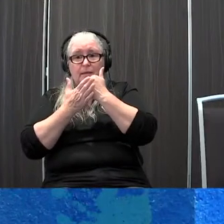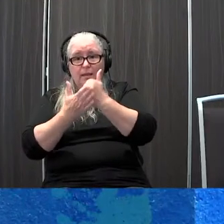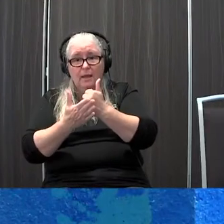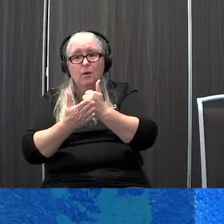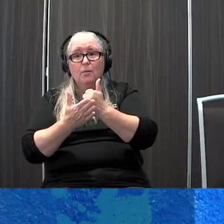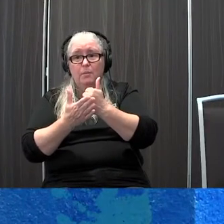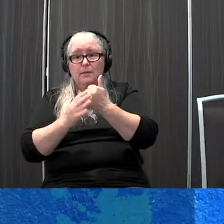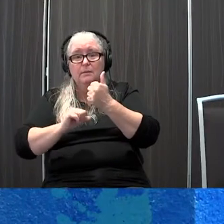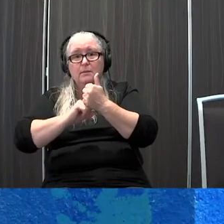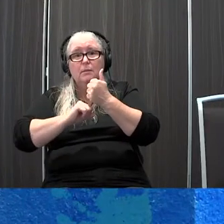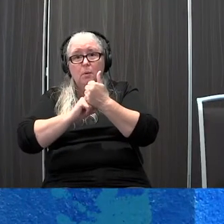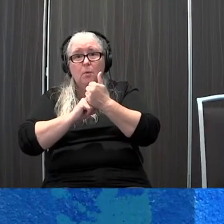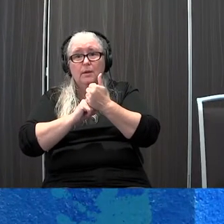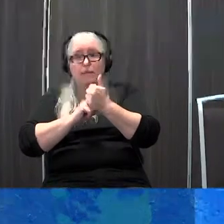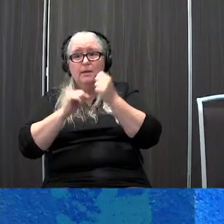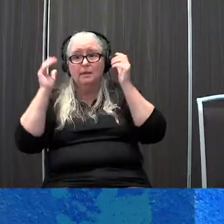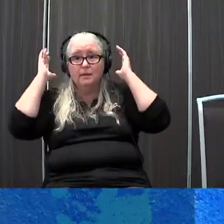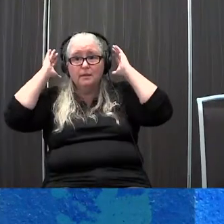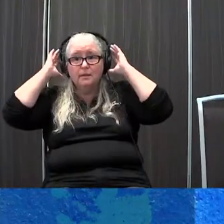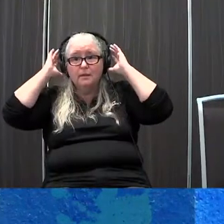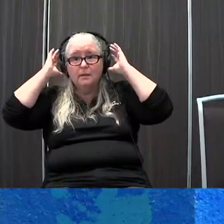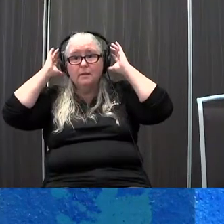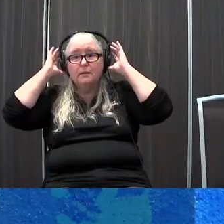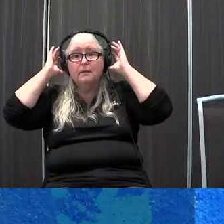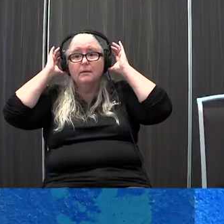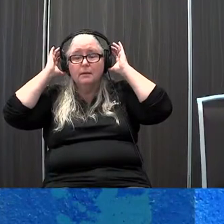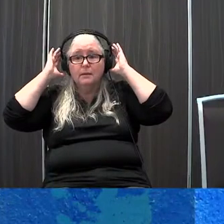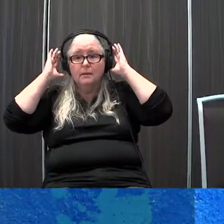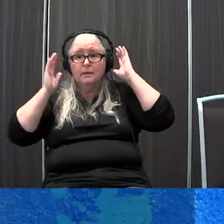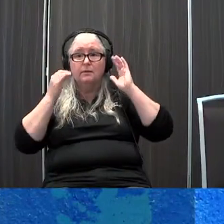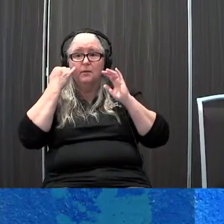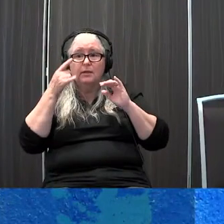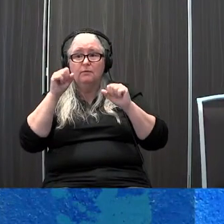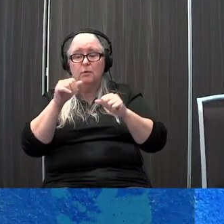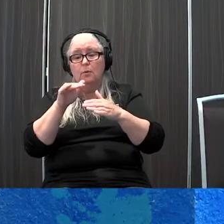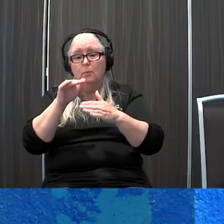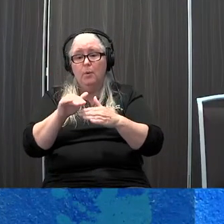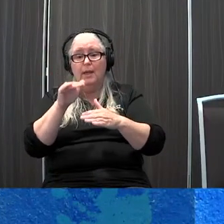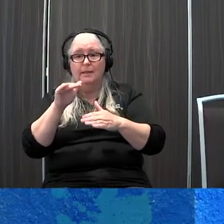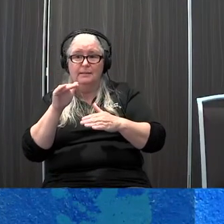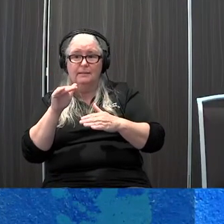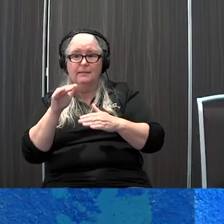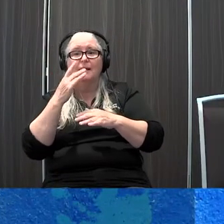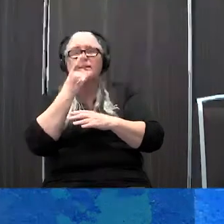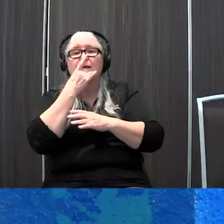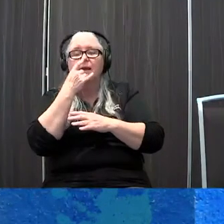backlighting when you press the button of the speech device can be helpful